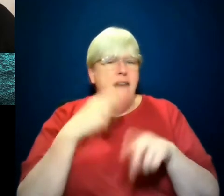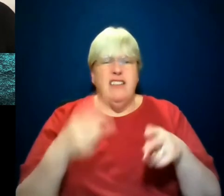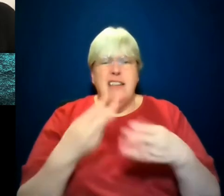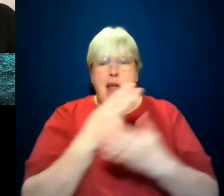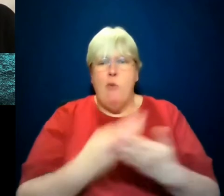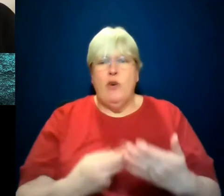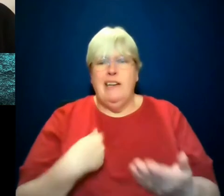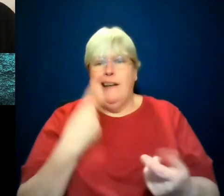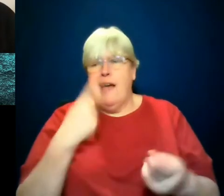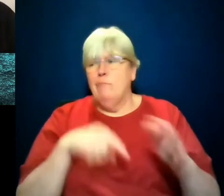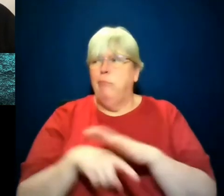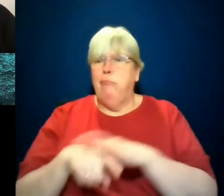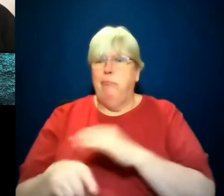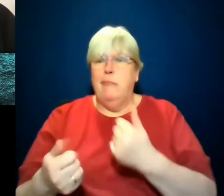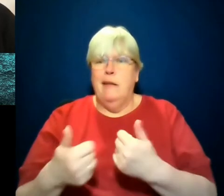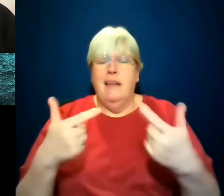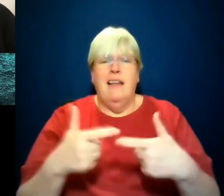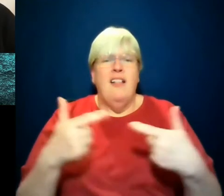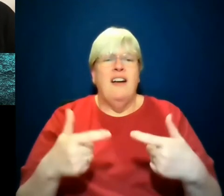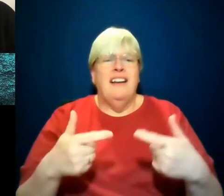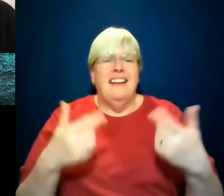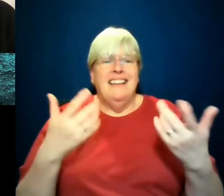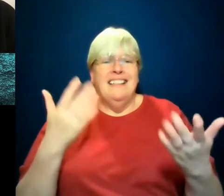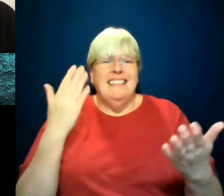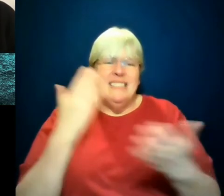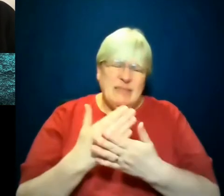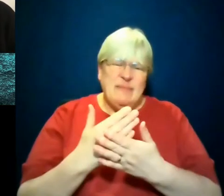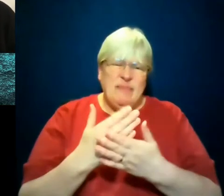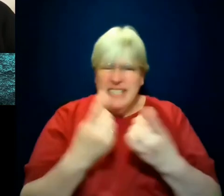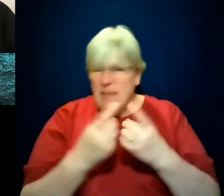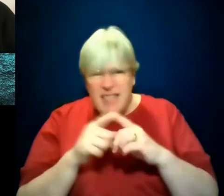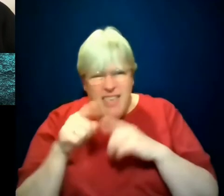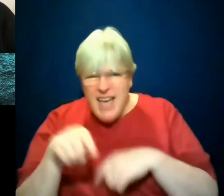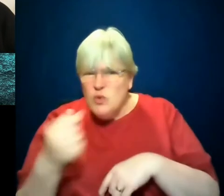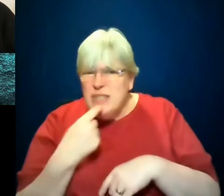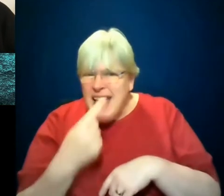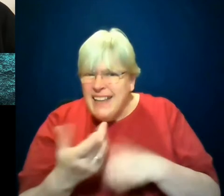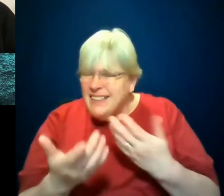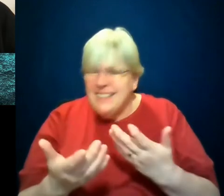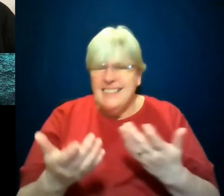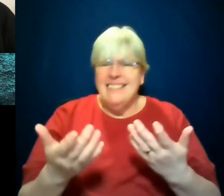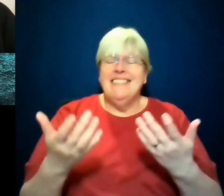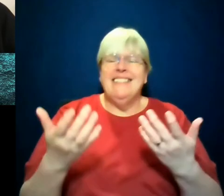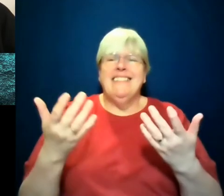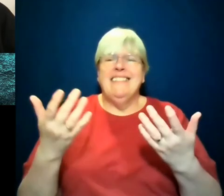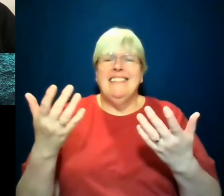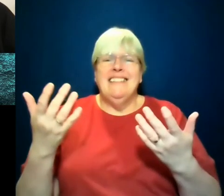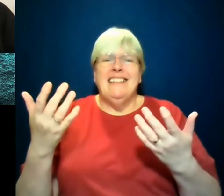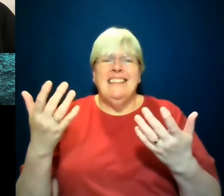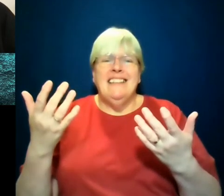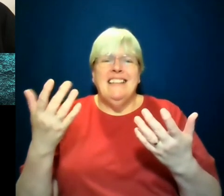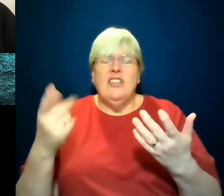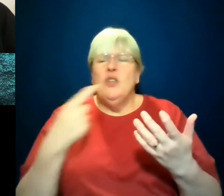I paraphrase slightly, but it was something along those lines. You're basically talking about how you address